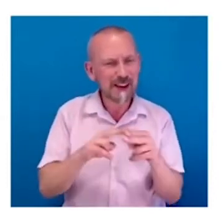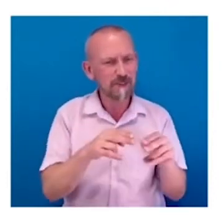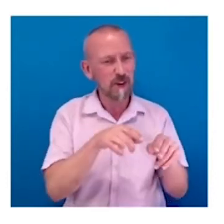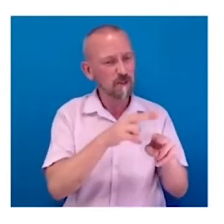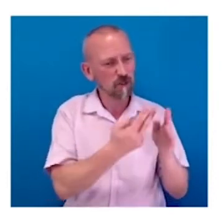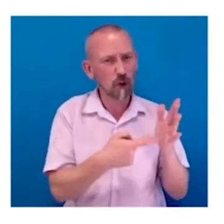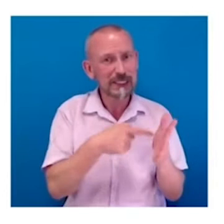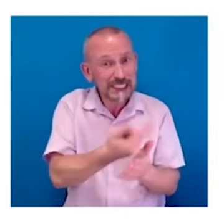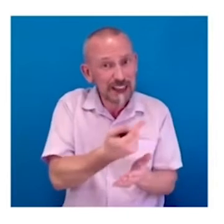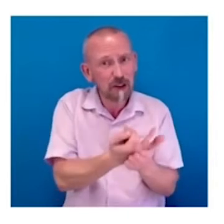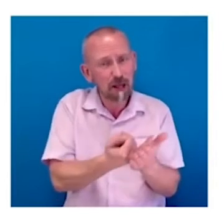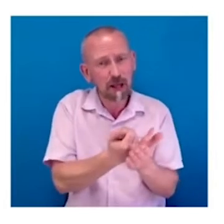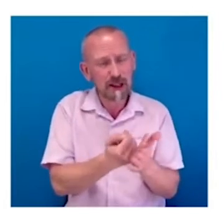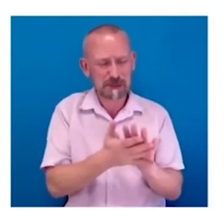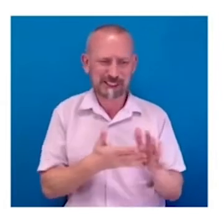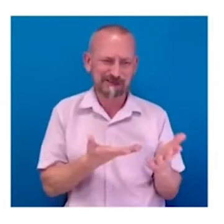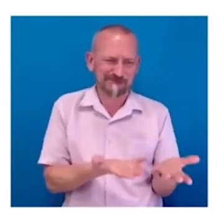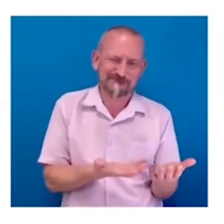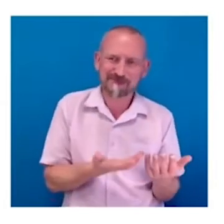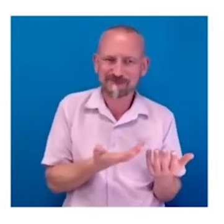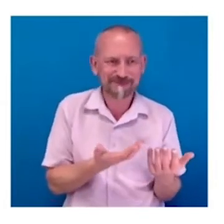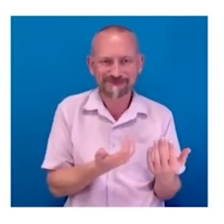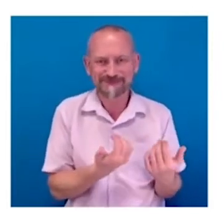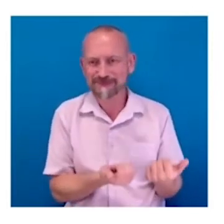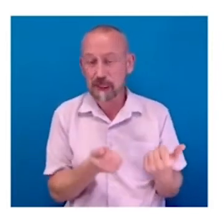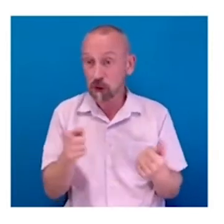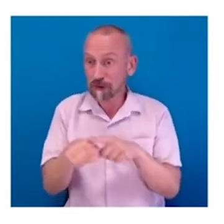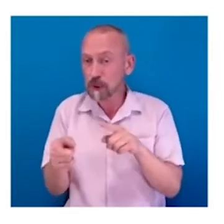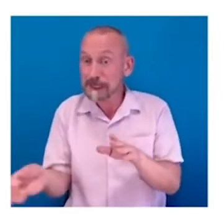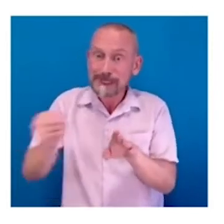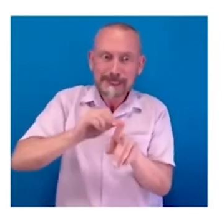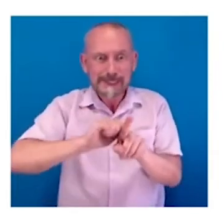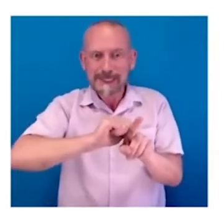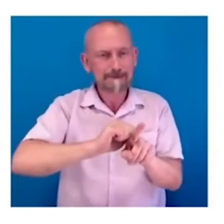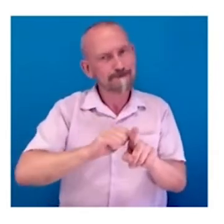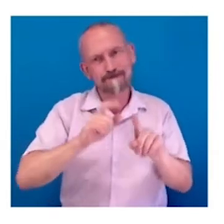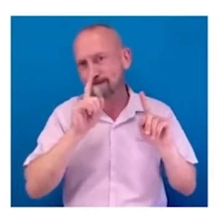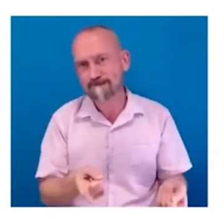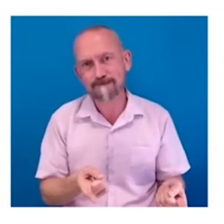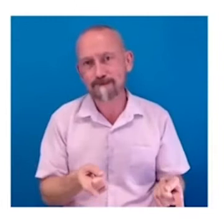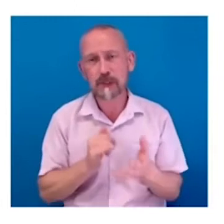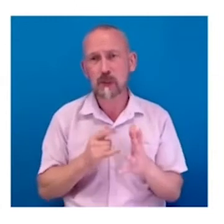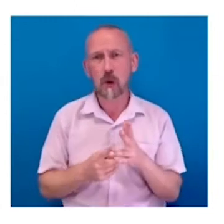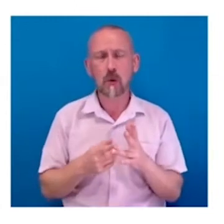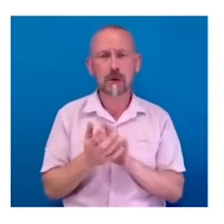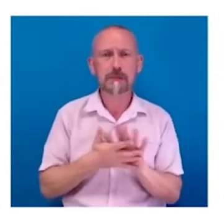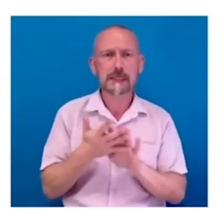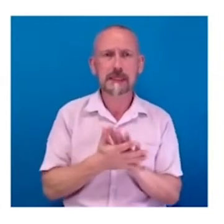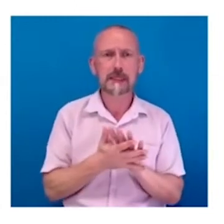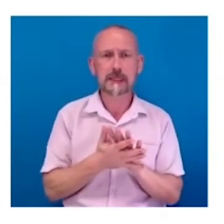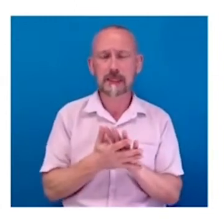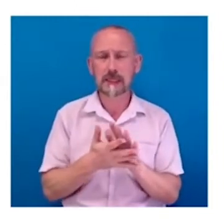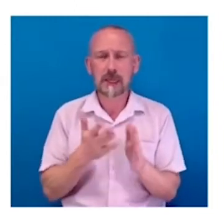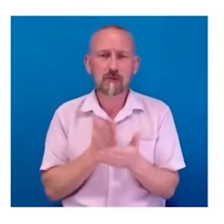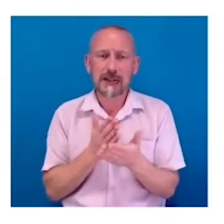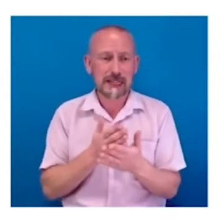lipstick on the usability pig. It's, you know, you're not really going to get anywhere because the foundation was wrong. But